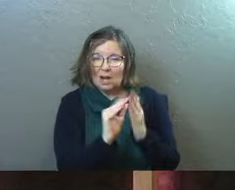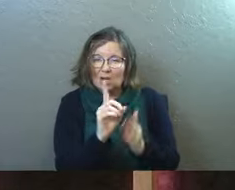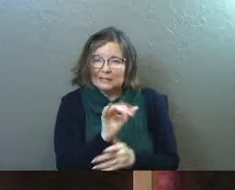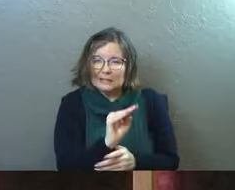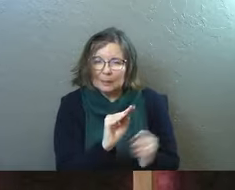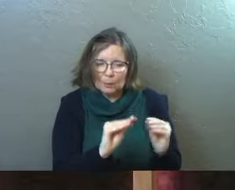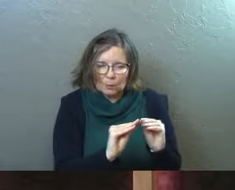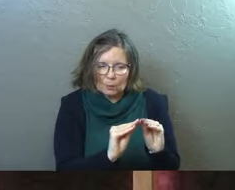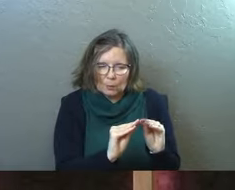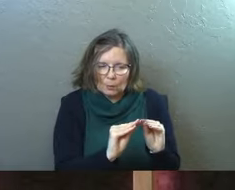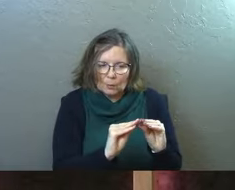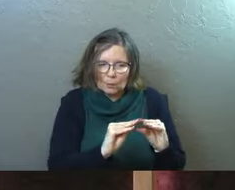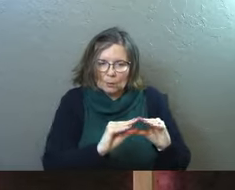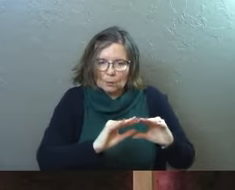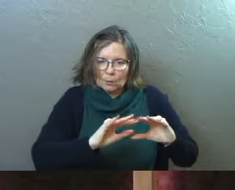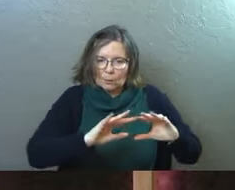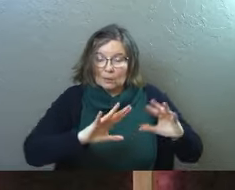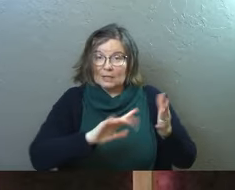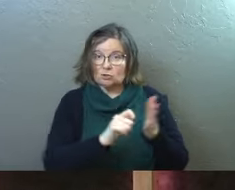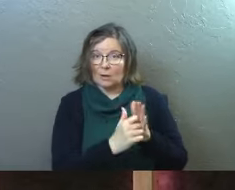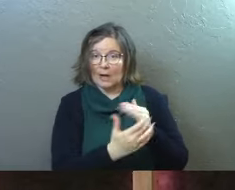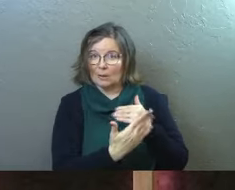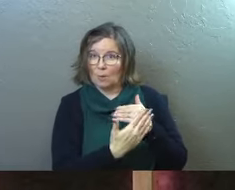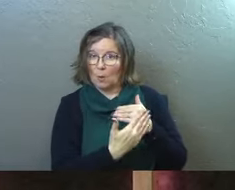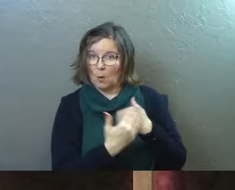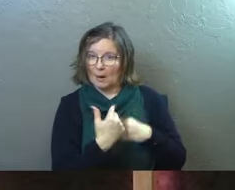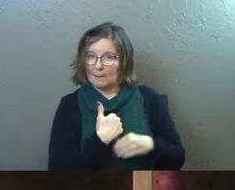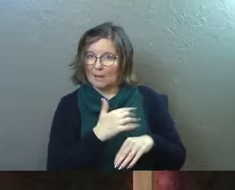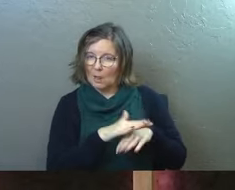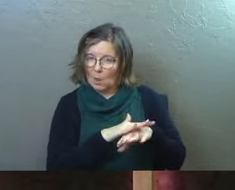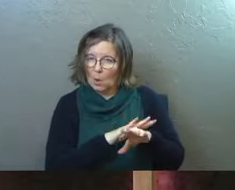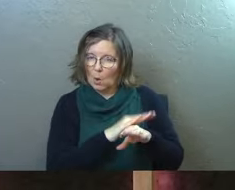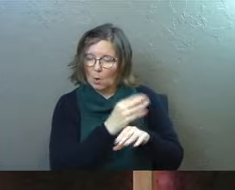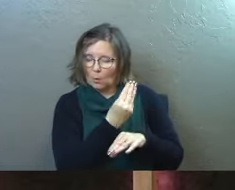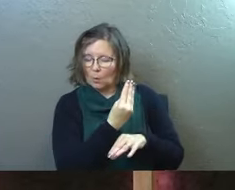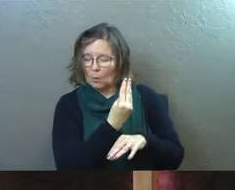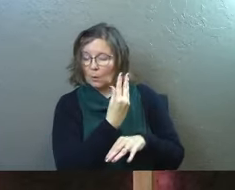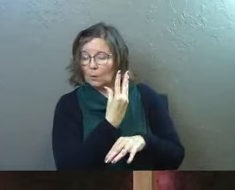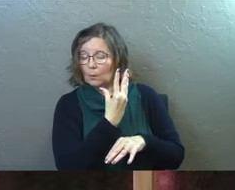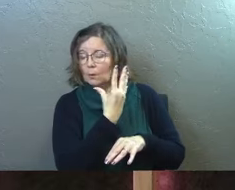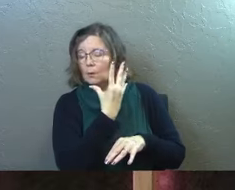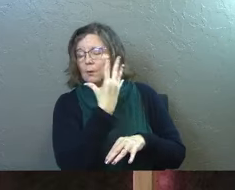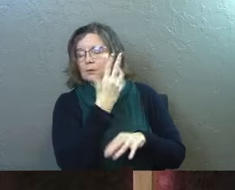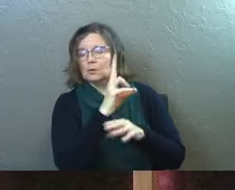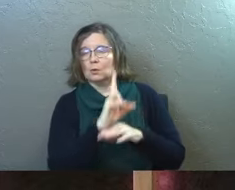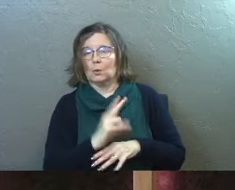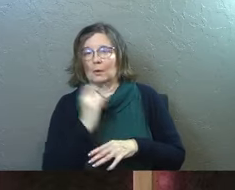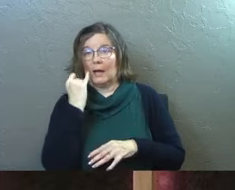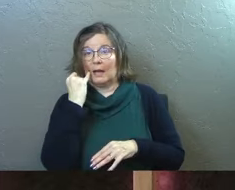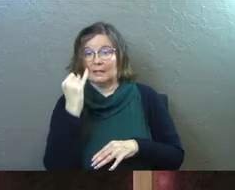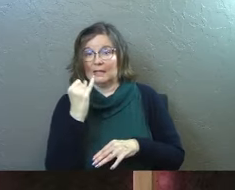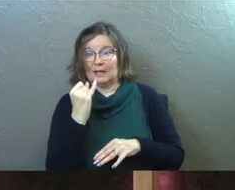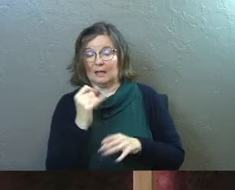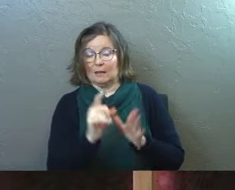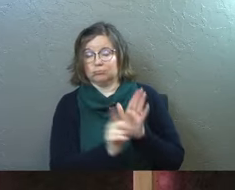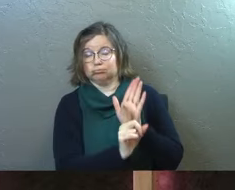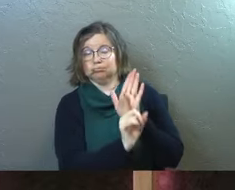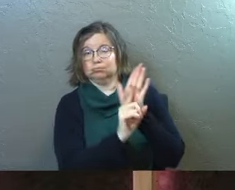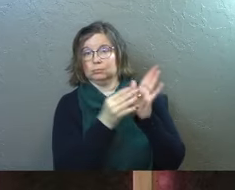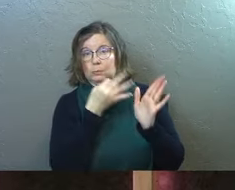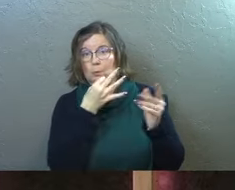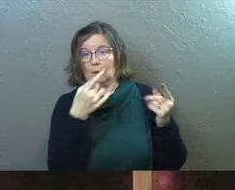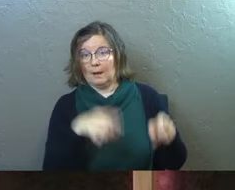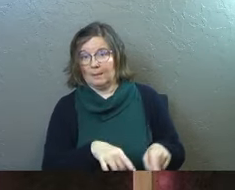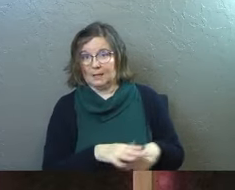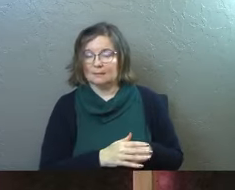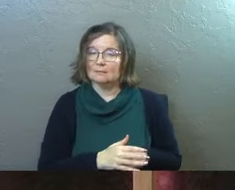brighter. Right. Cause like, what's it trying to do? It's trying to be very subtle and like, like get me used to the idea of the alarms about to go off.